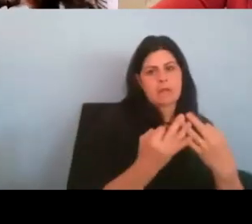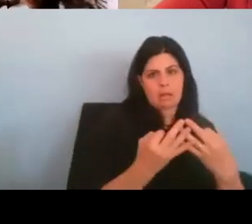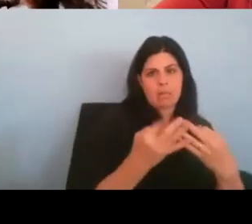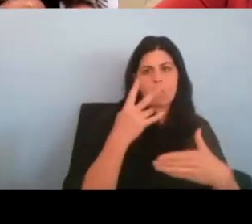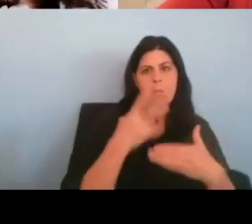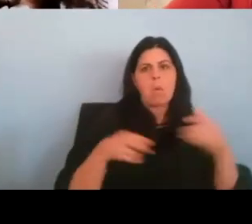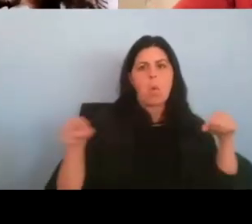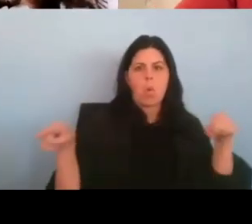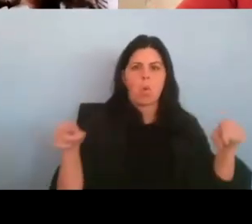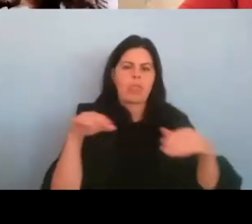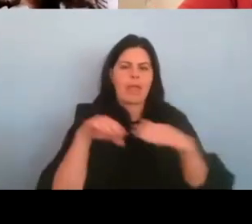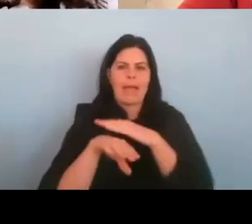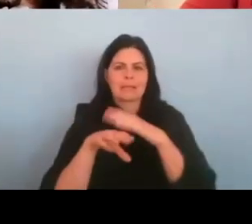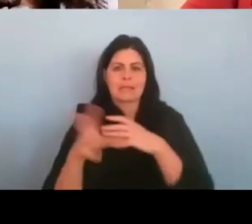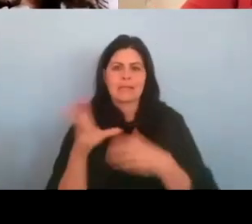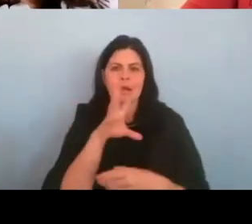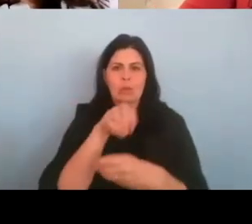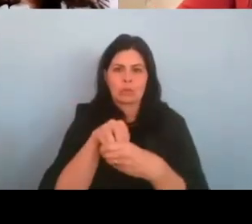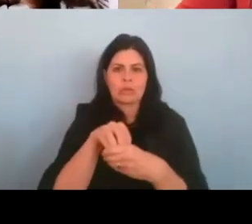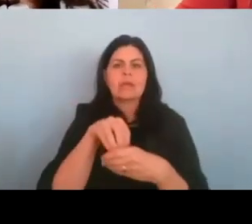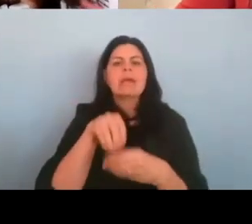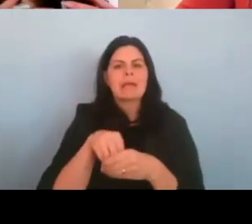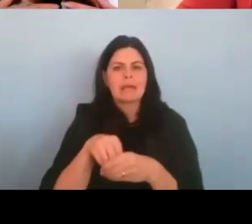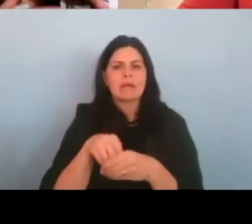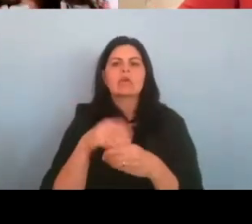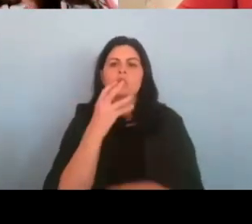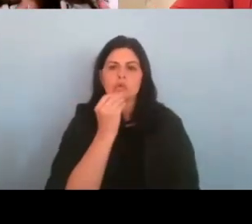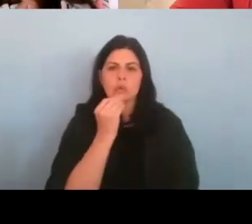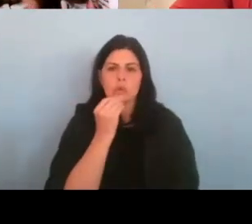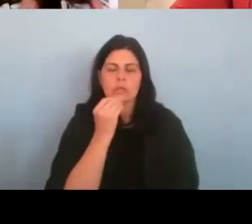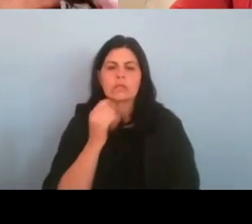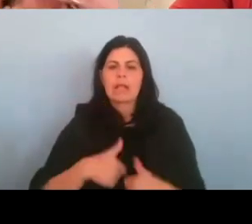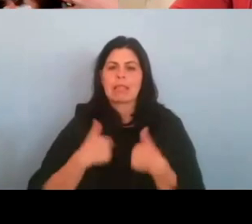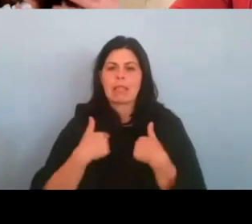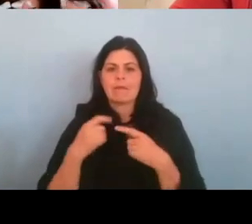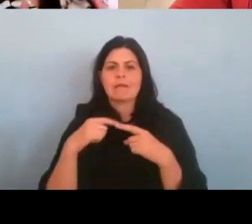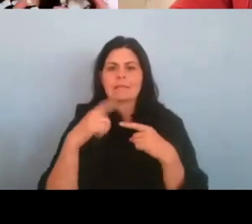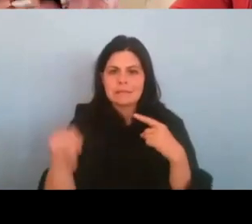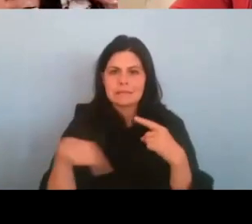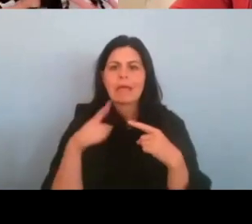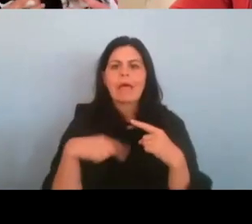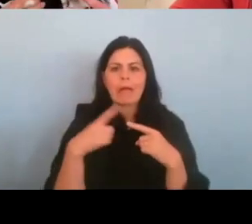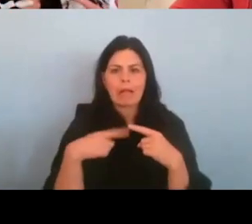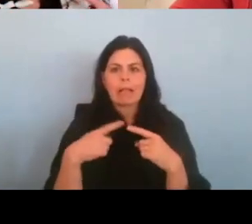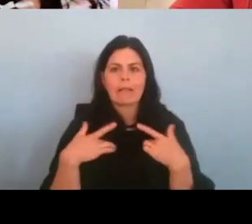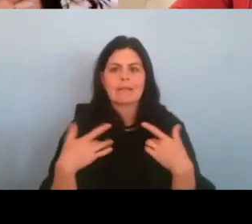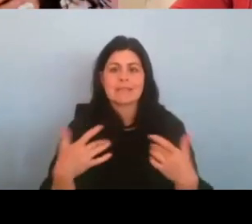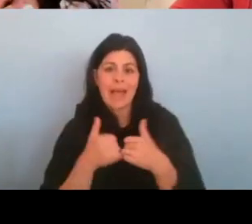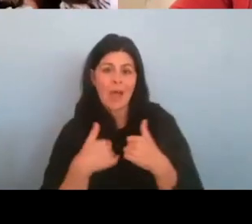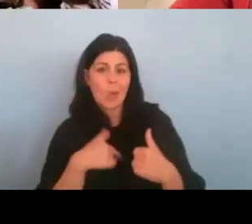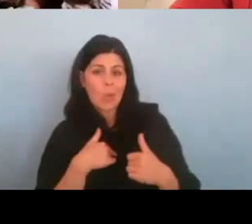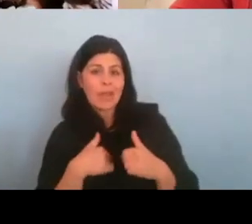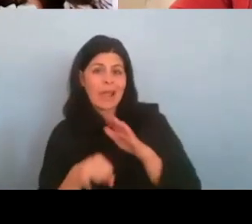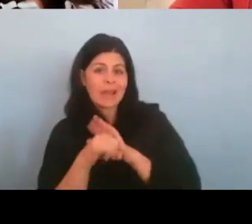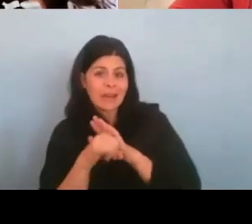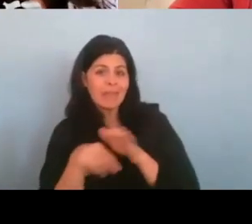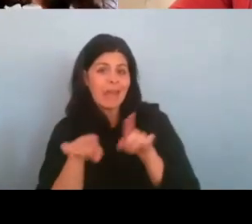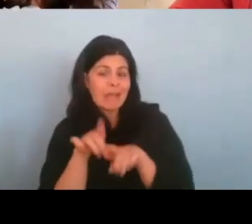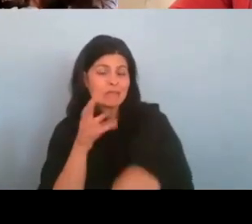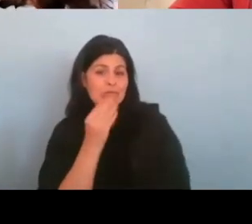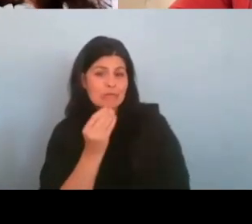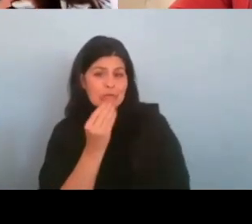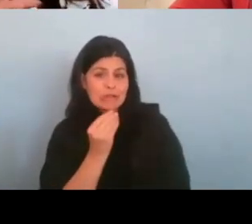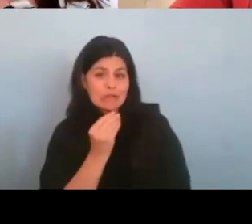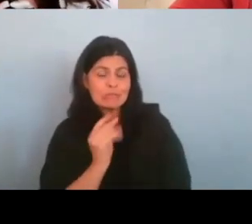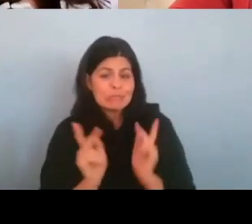inclusion in Jewish life cycle events. It's, it's how we identify as Jews. It's how we identify as Jewish parents or